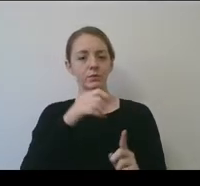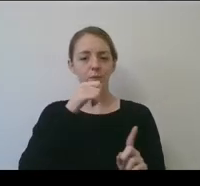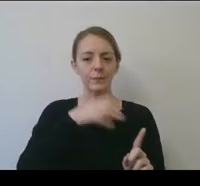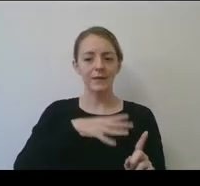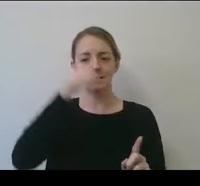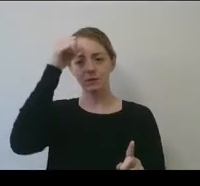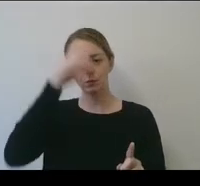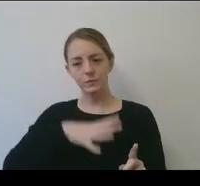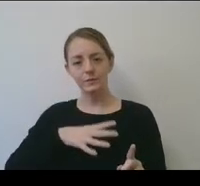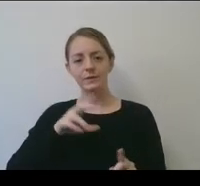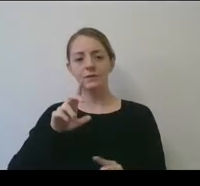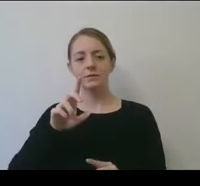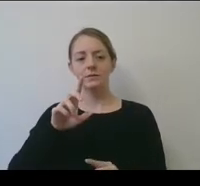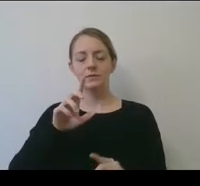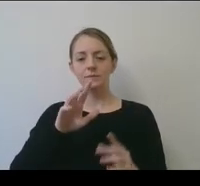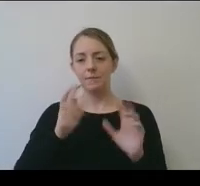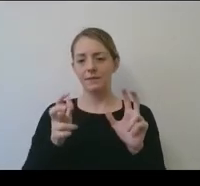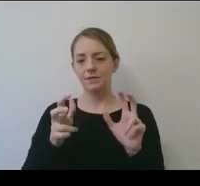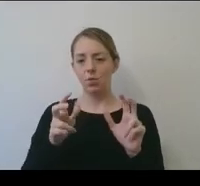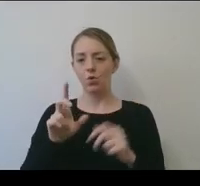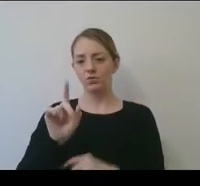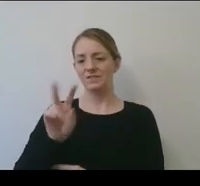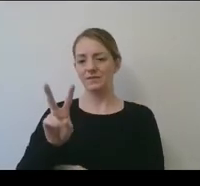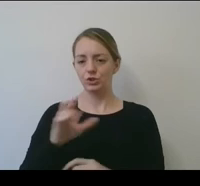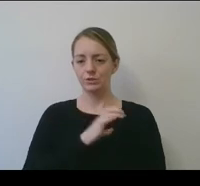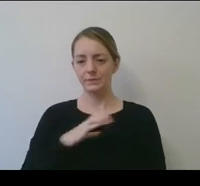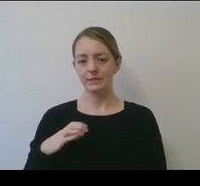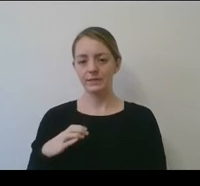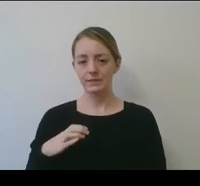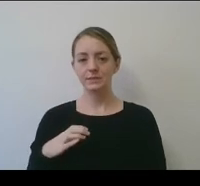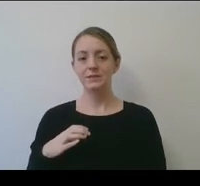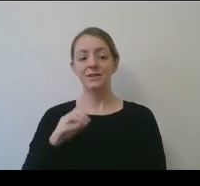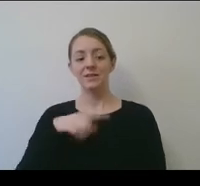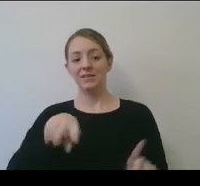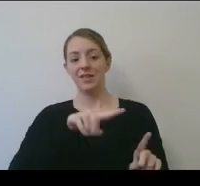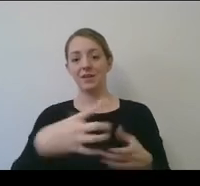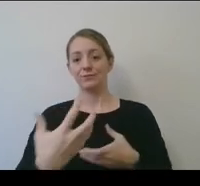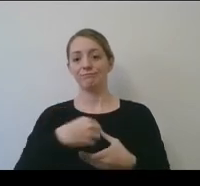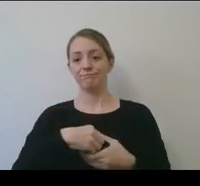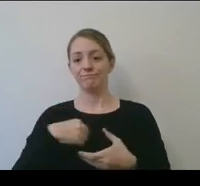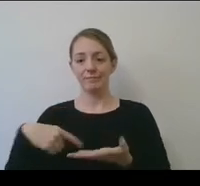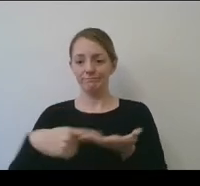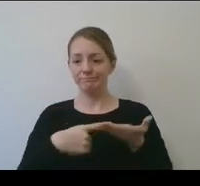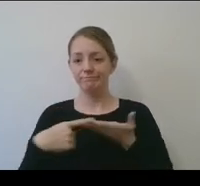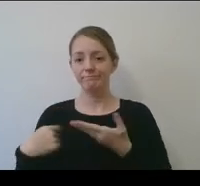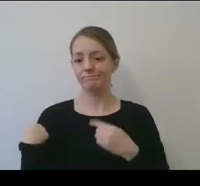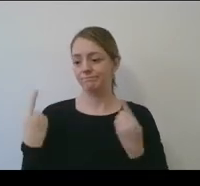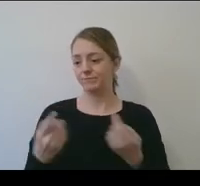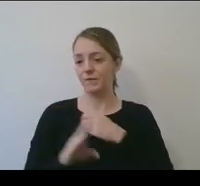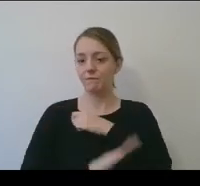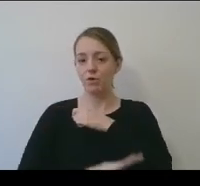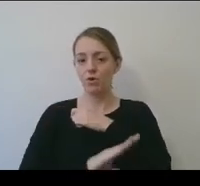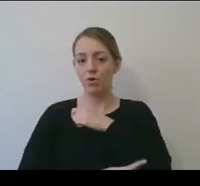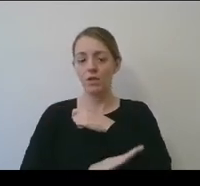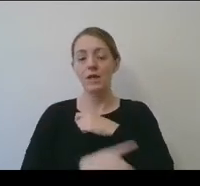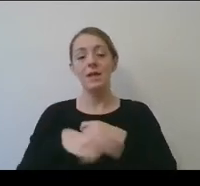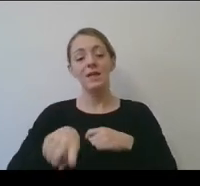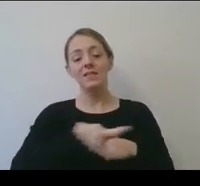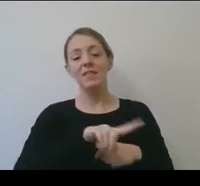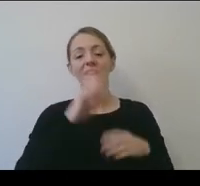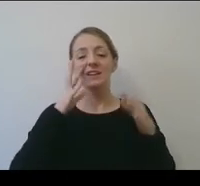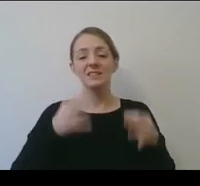engaged in this consideration since the fall, made a decision early on not to consider